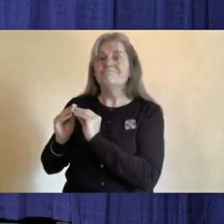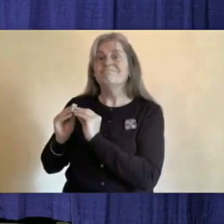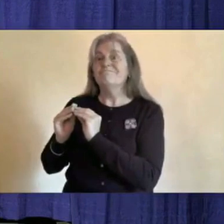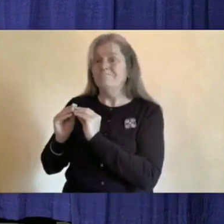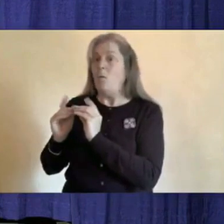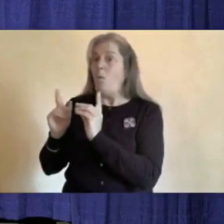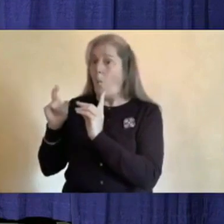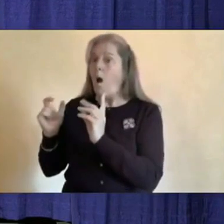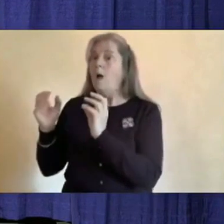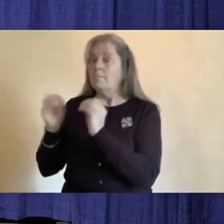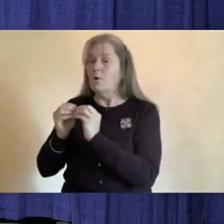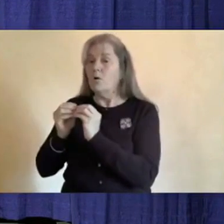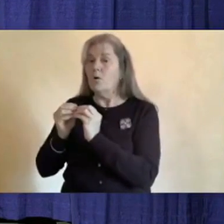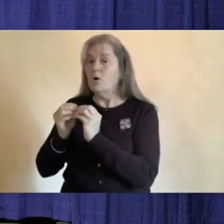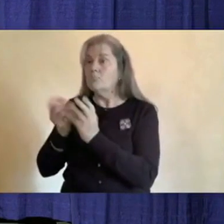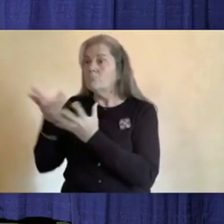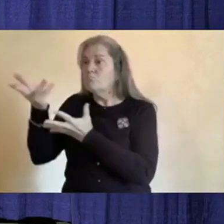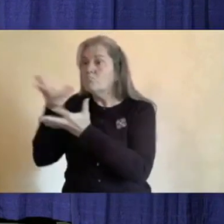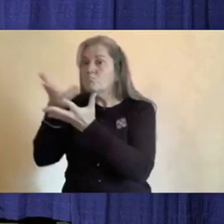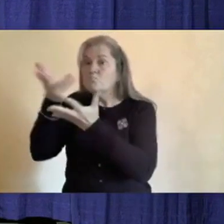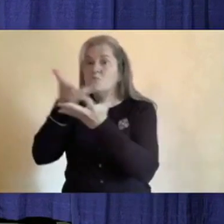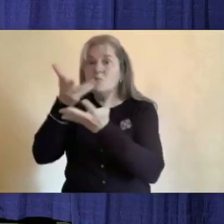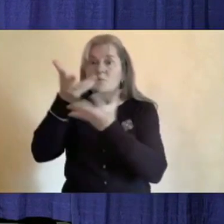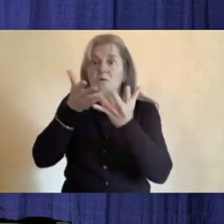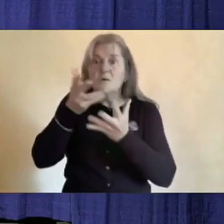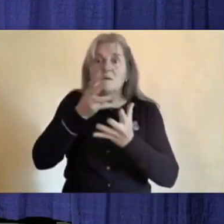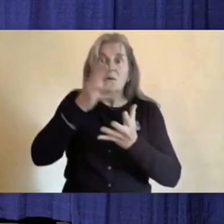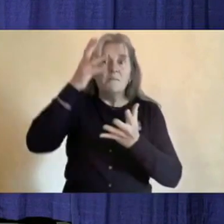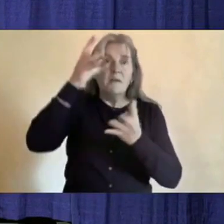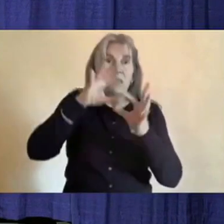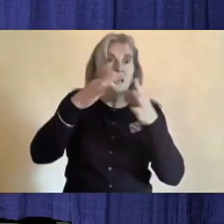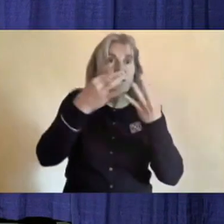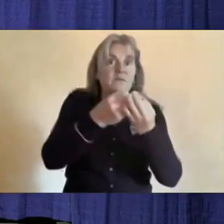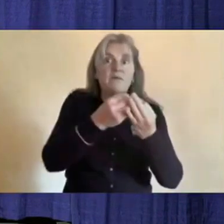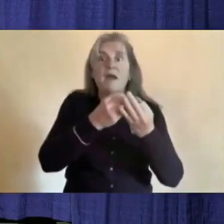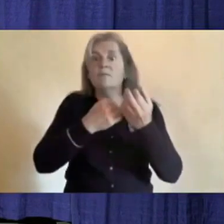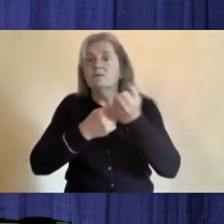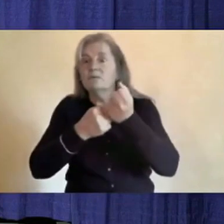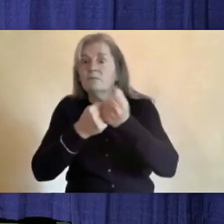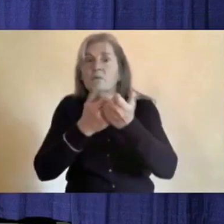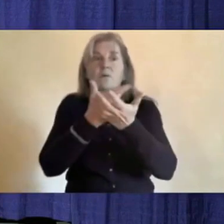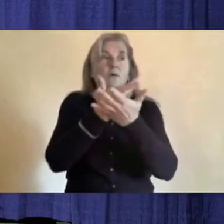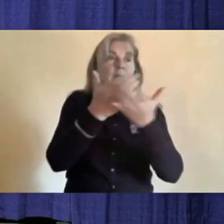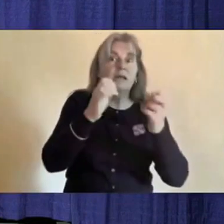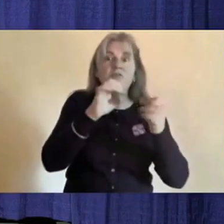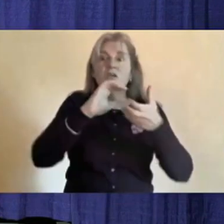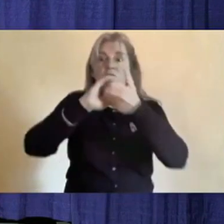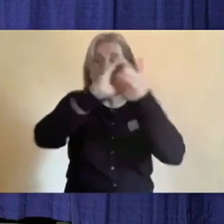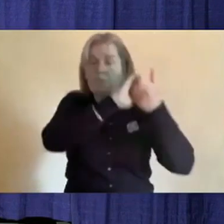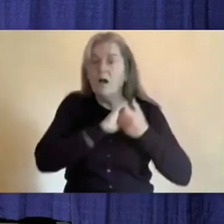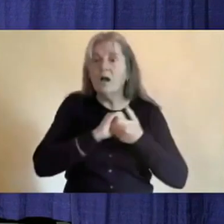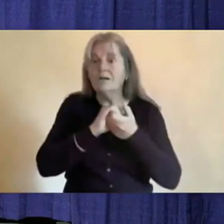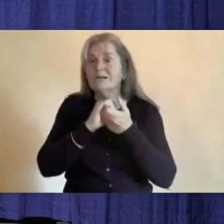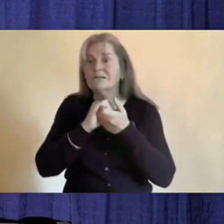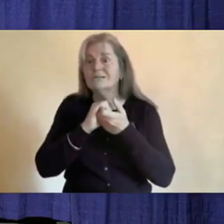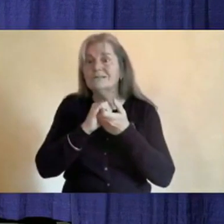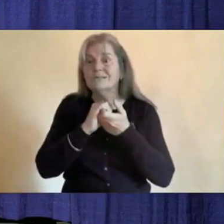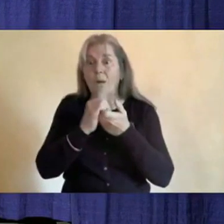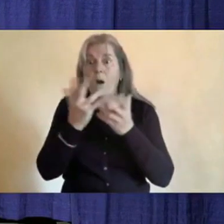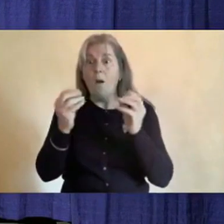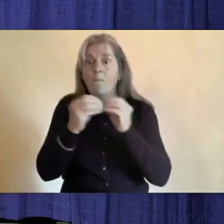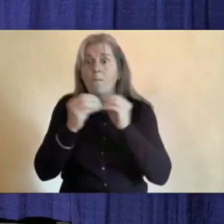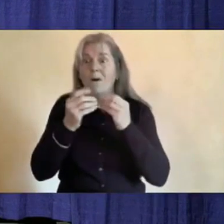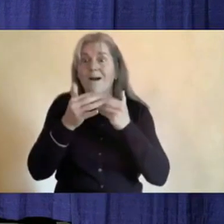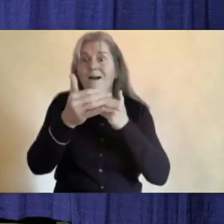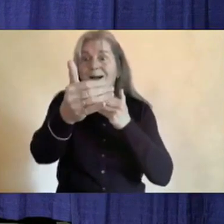families, educators, school communities, and our education partners were planned for April and